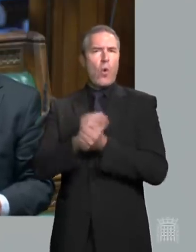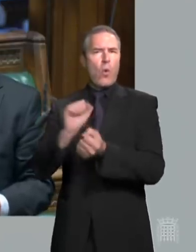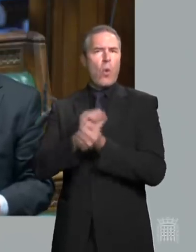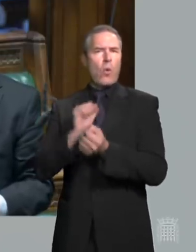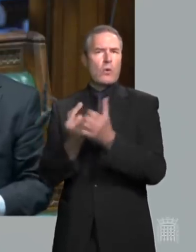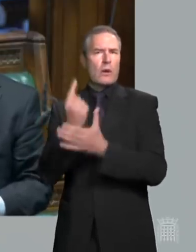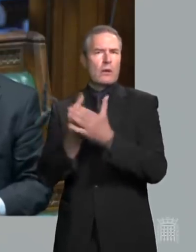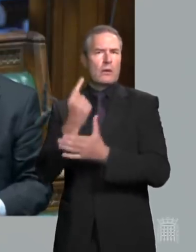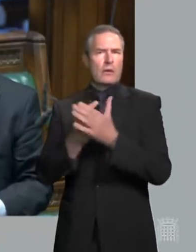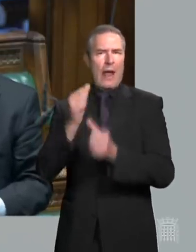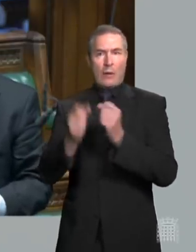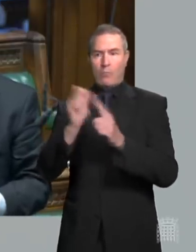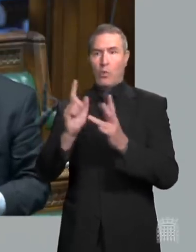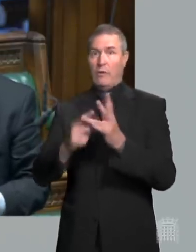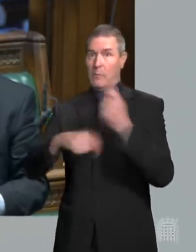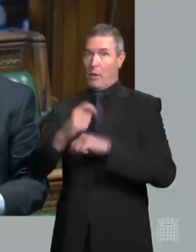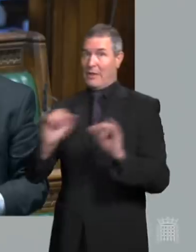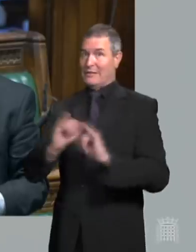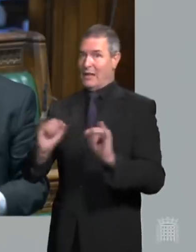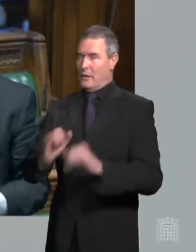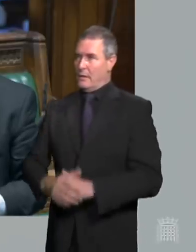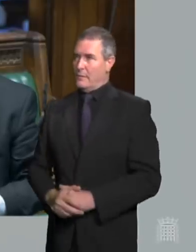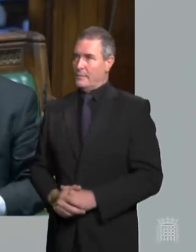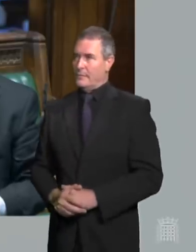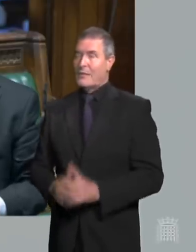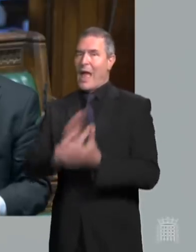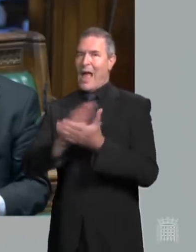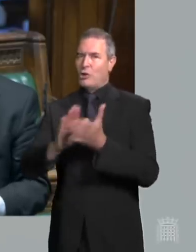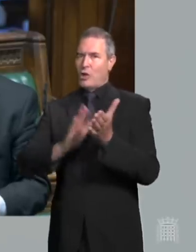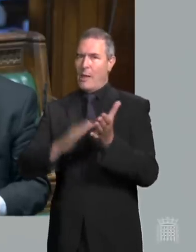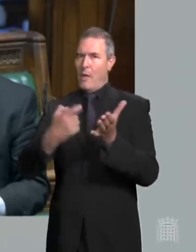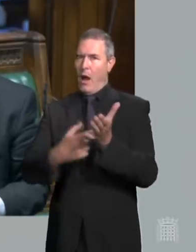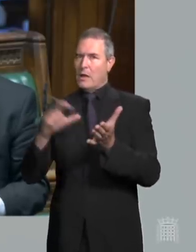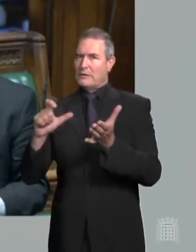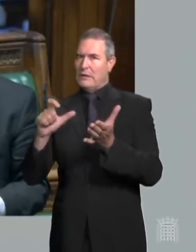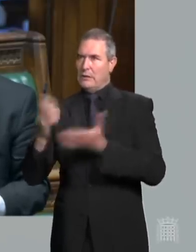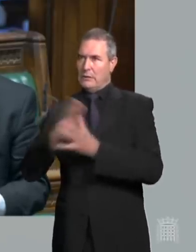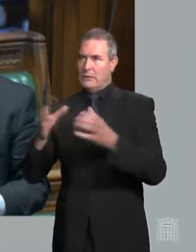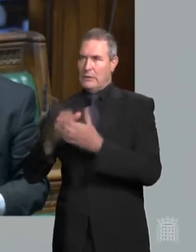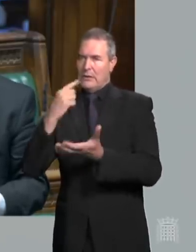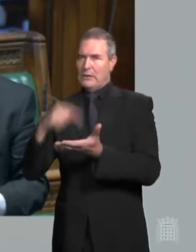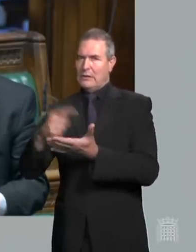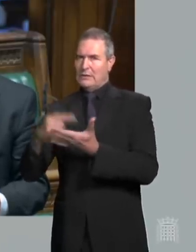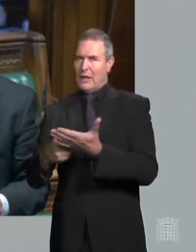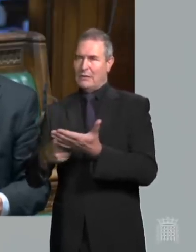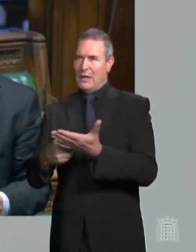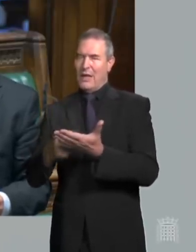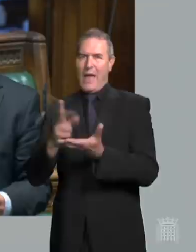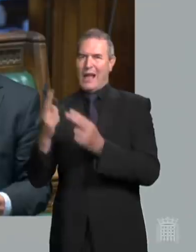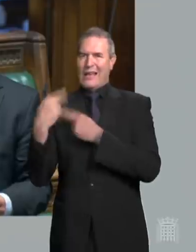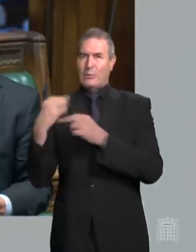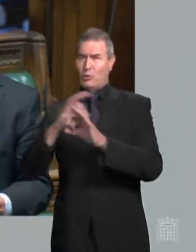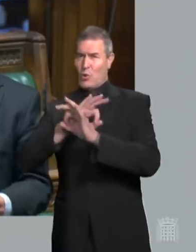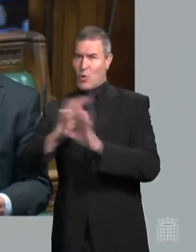into the next post office scandal. The hounding by HMRC, clearly out of control, accountable to no one, has